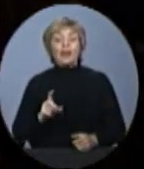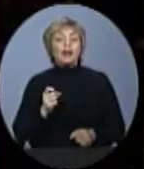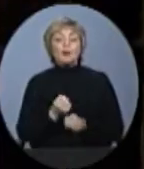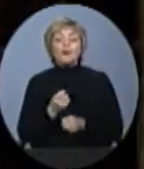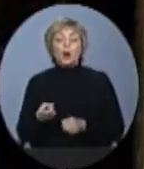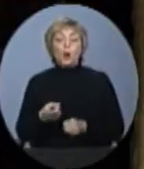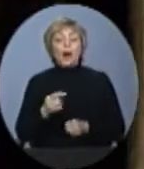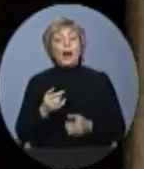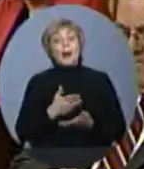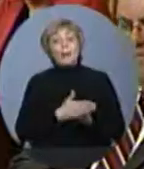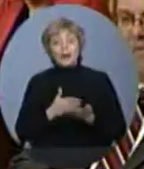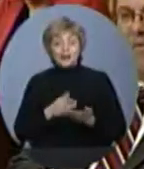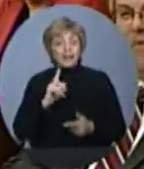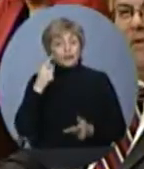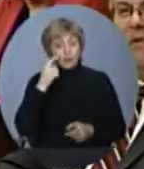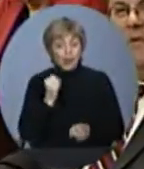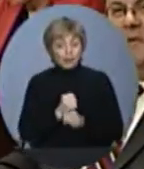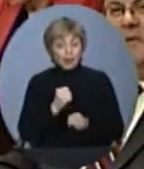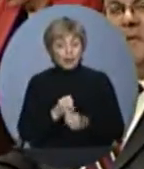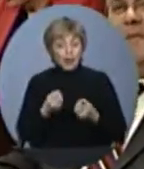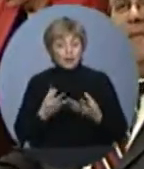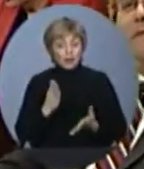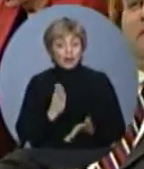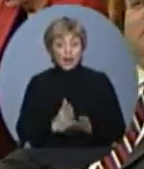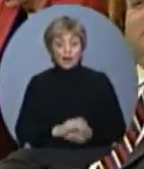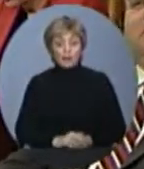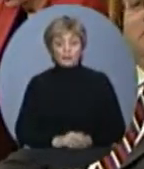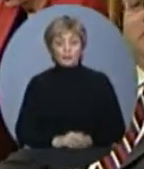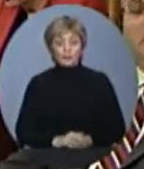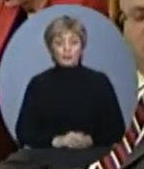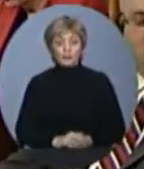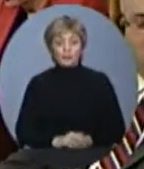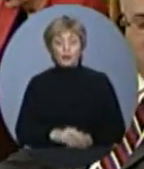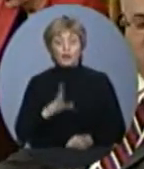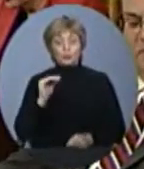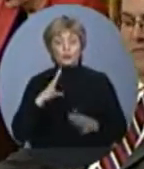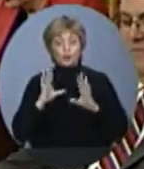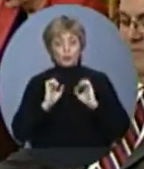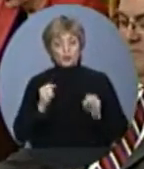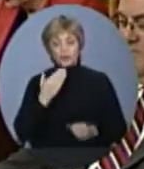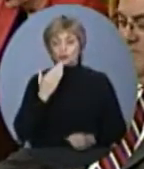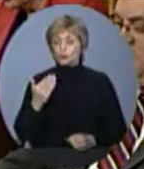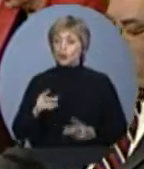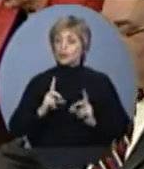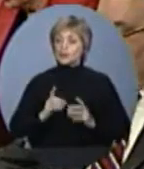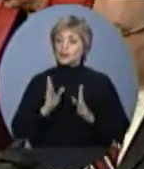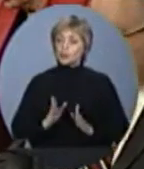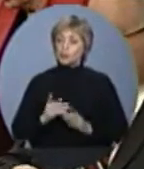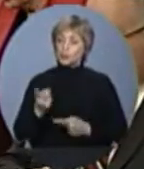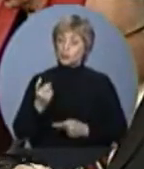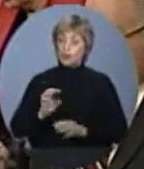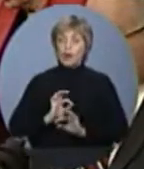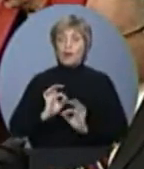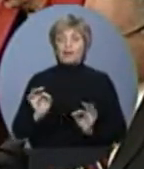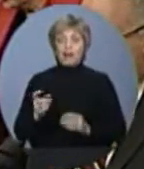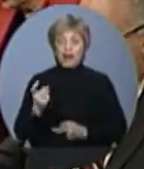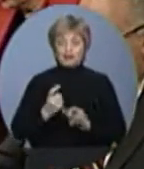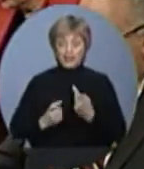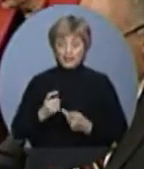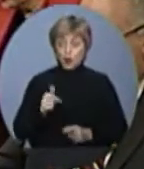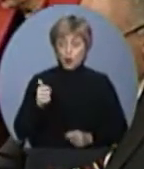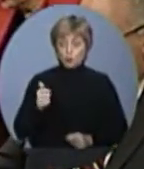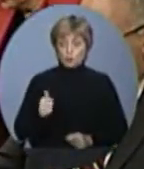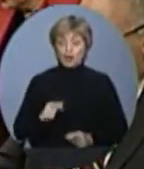Secretary to the Minister of International Trade. Mr. Speaker, I'd like to thank the Honourable Member for that great question, the member from Niagara West,